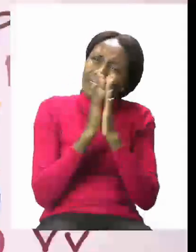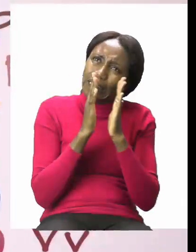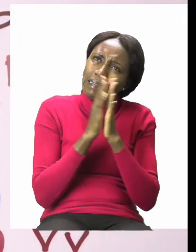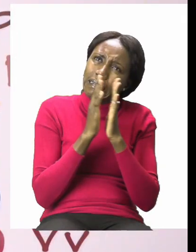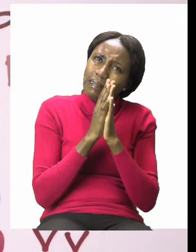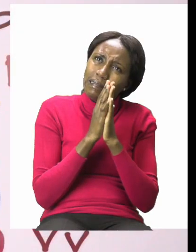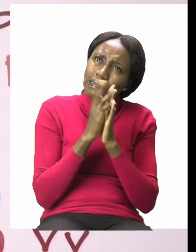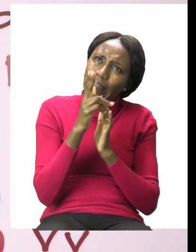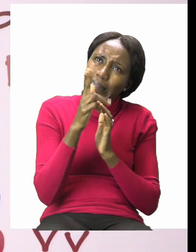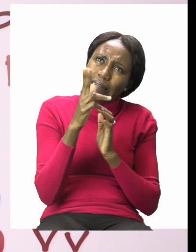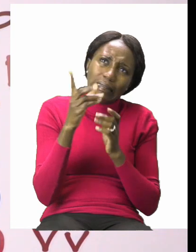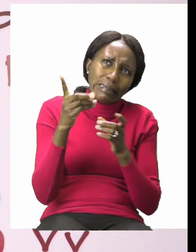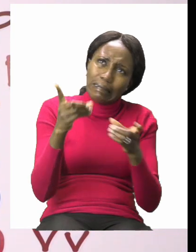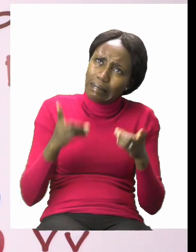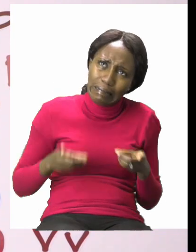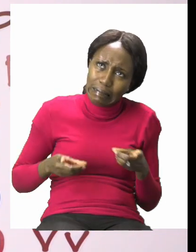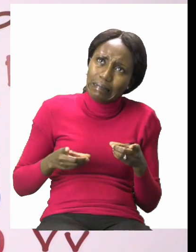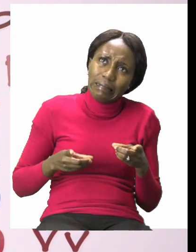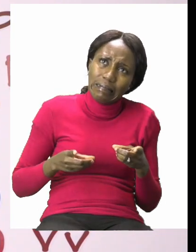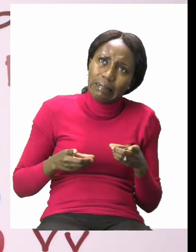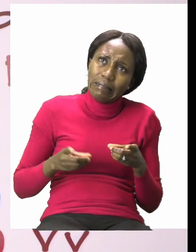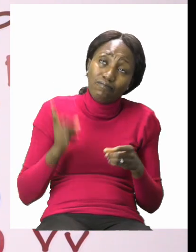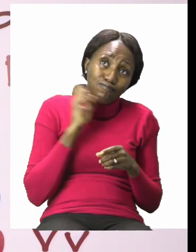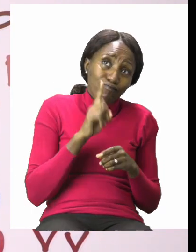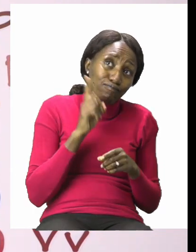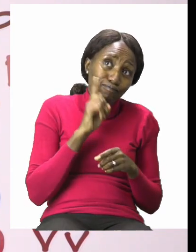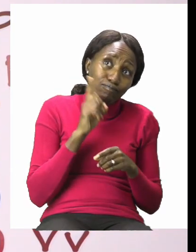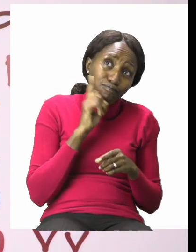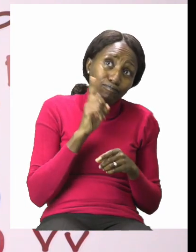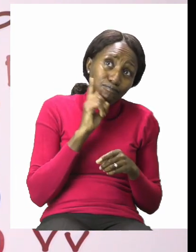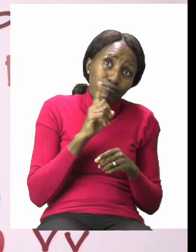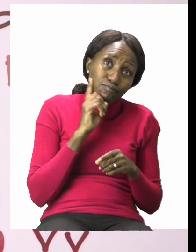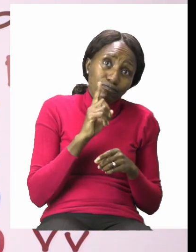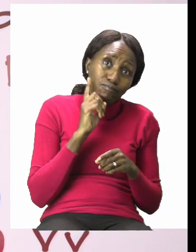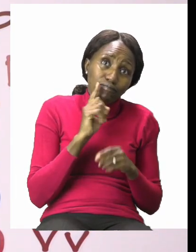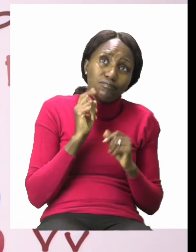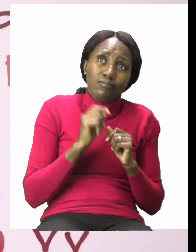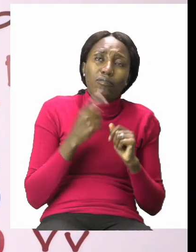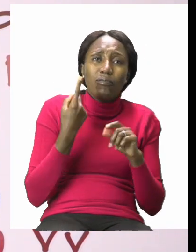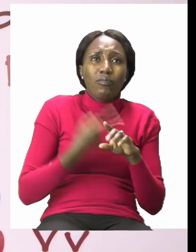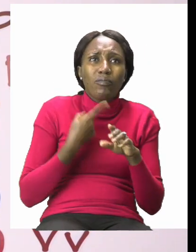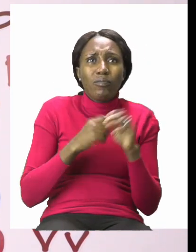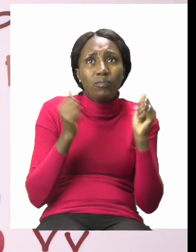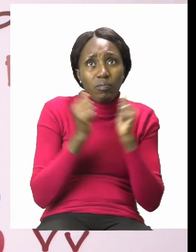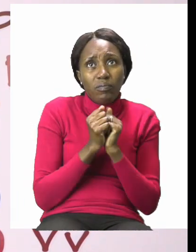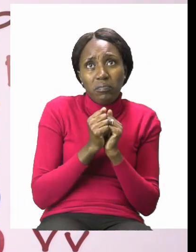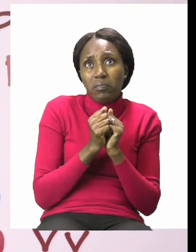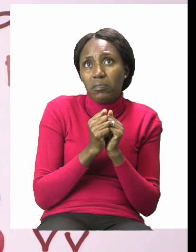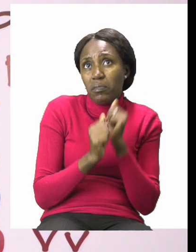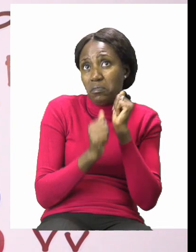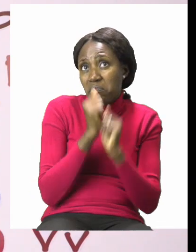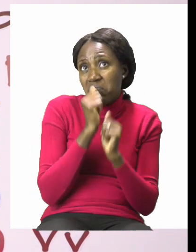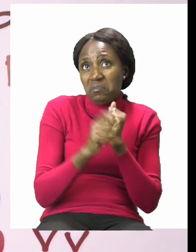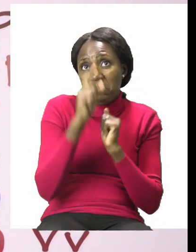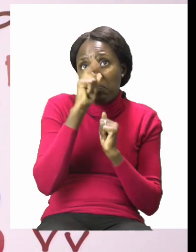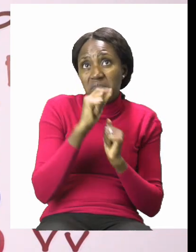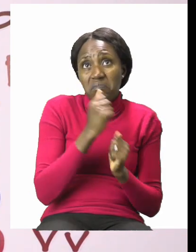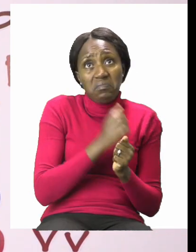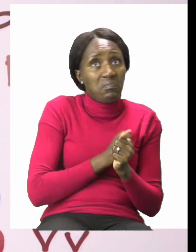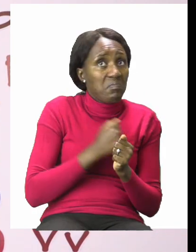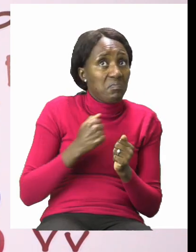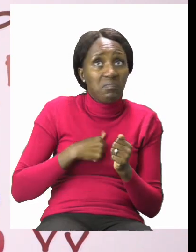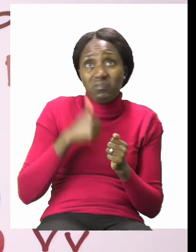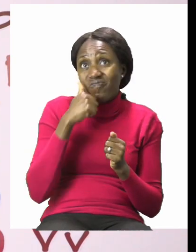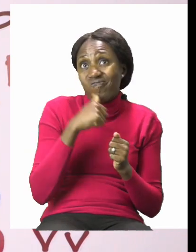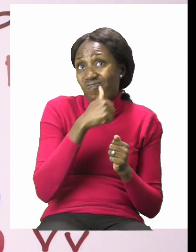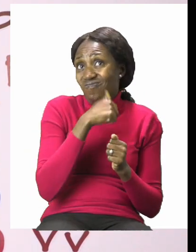dangerous. So, when you are cutting, please make sure there is an adults nearby and that also you